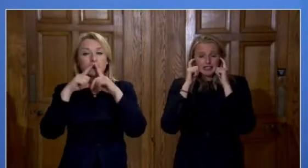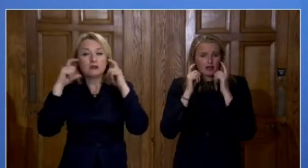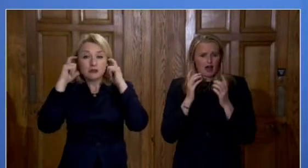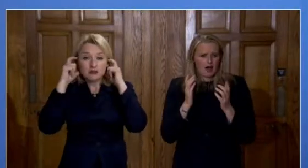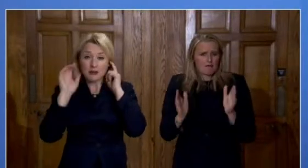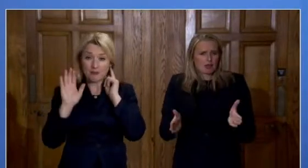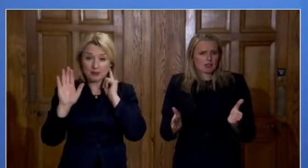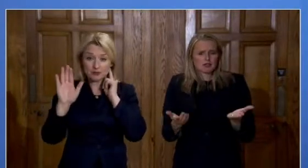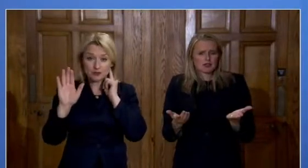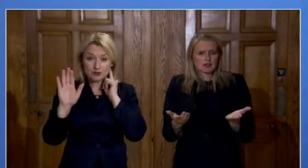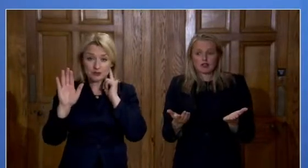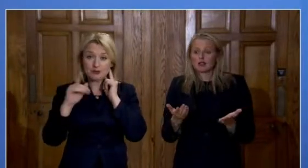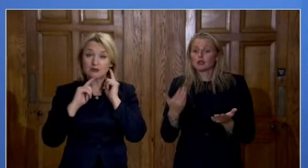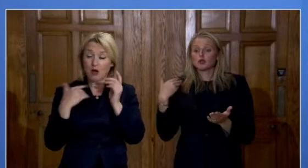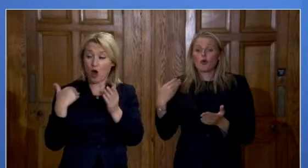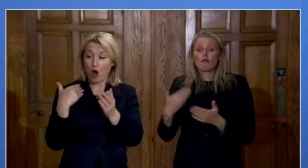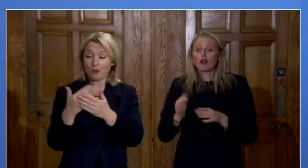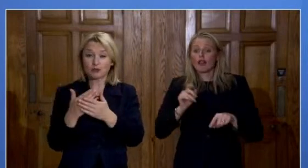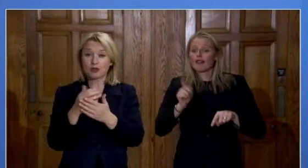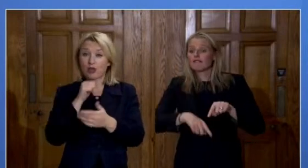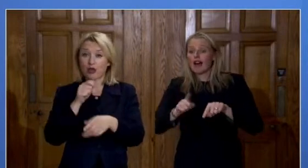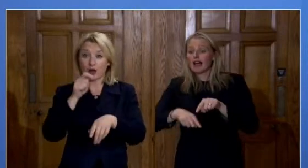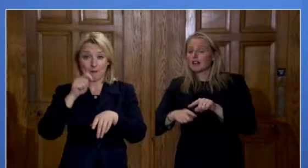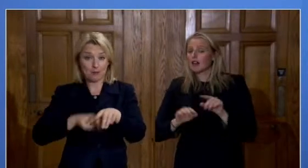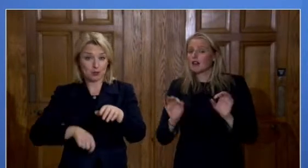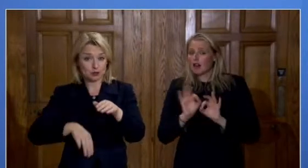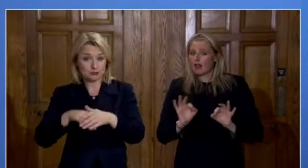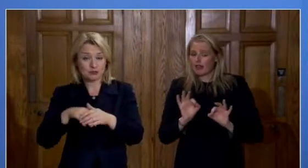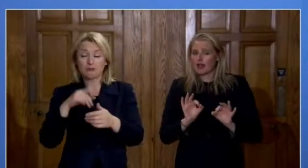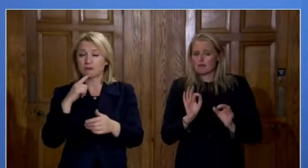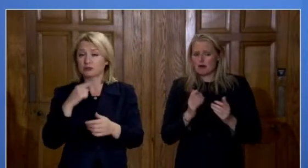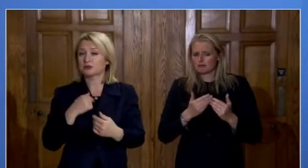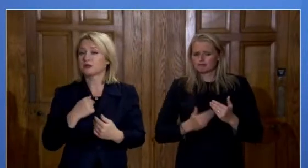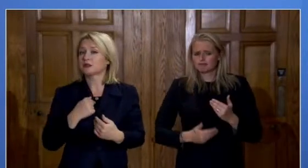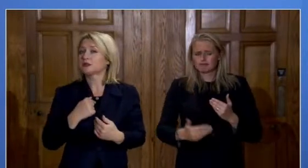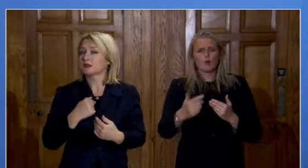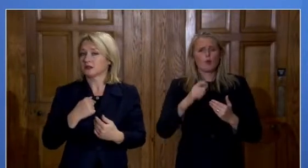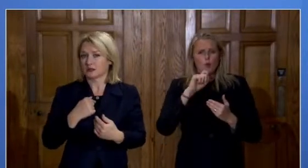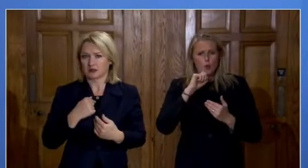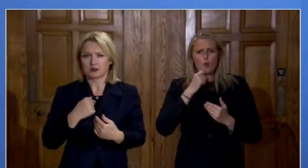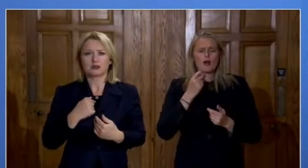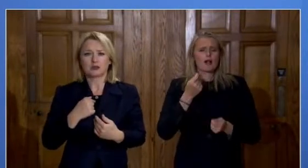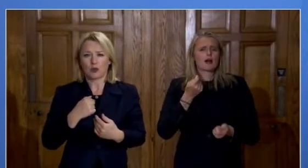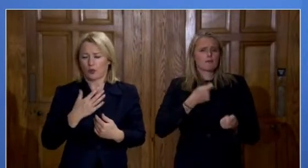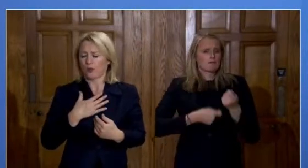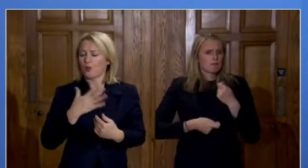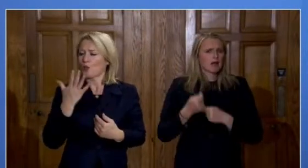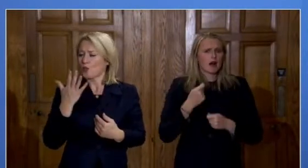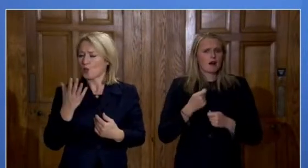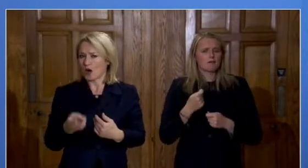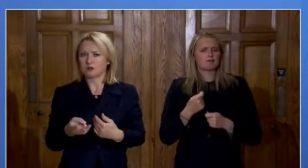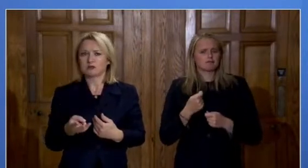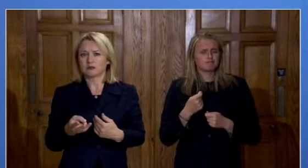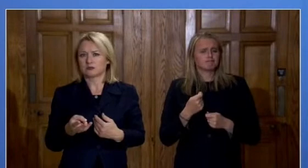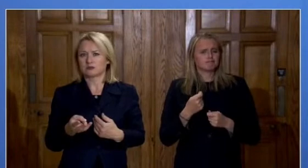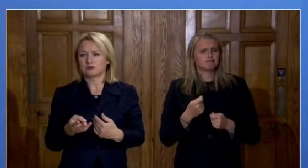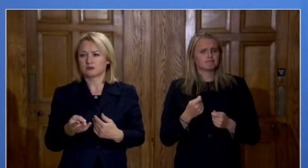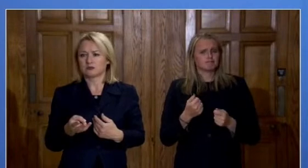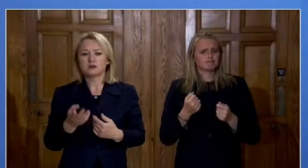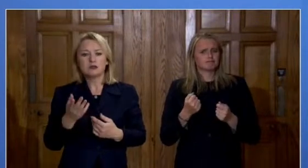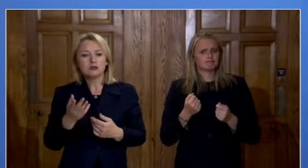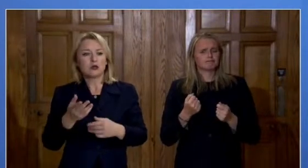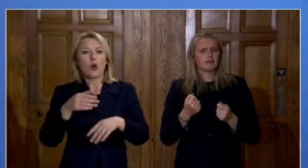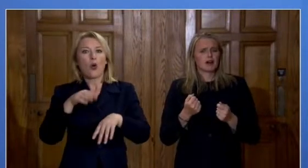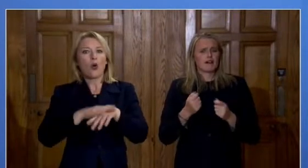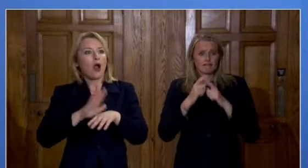no penalties to date um and i think what we will be looking at is actually increasing uh the places on the scenarios where